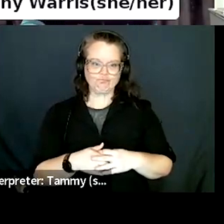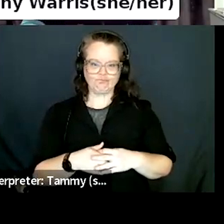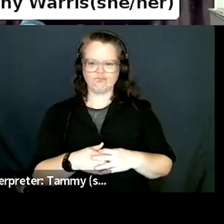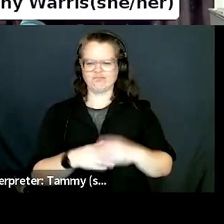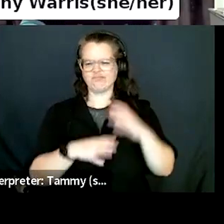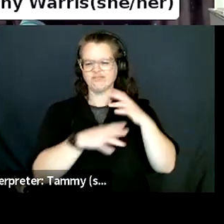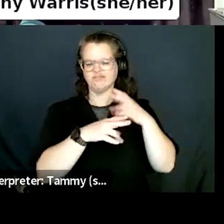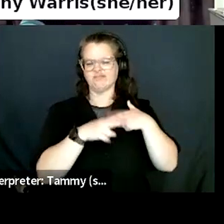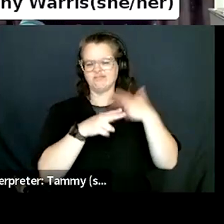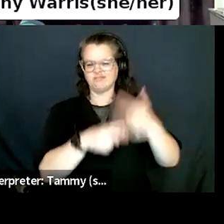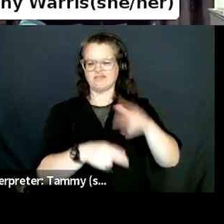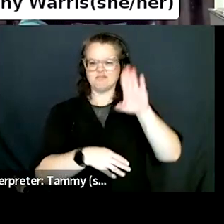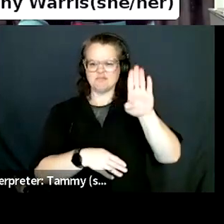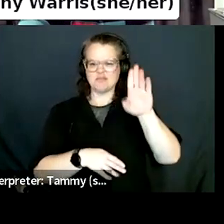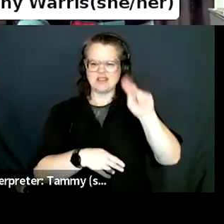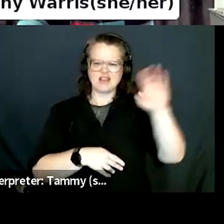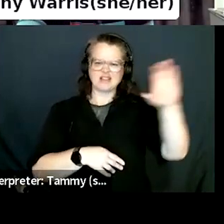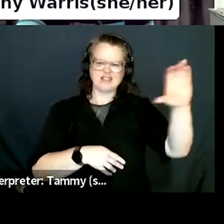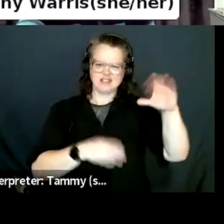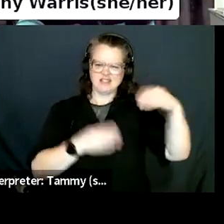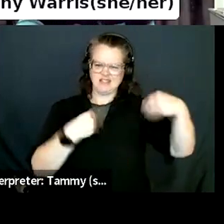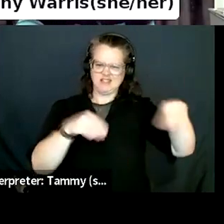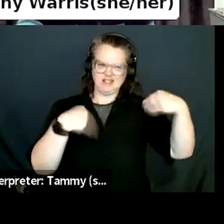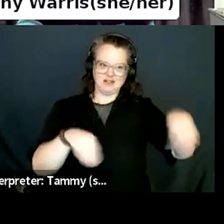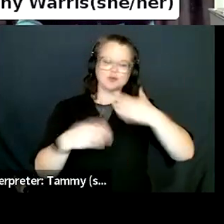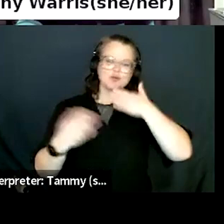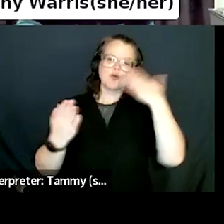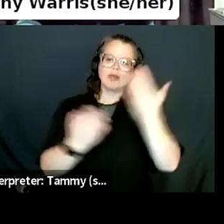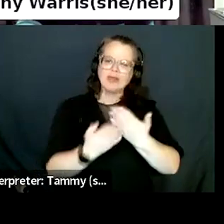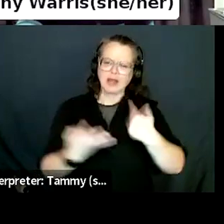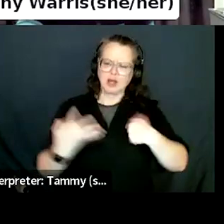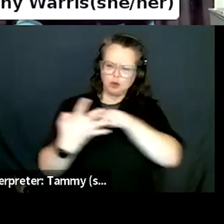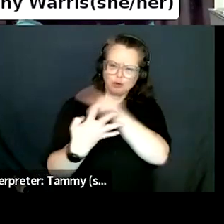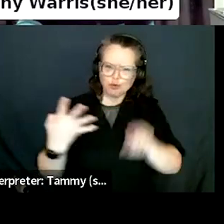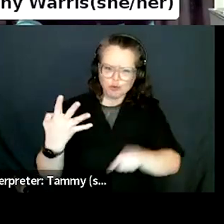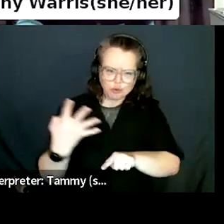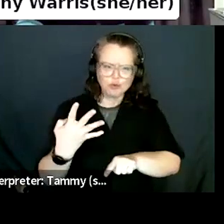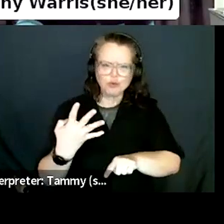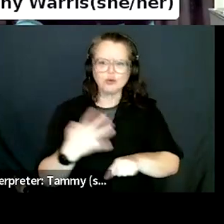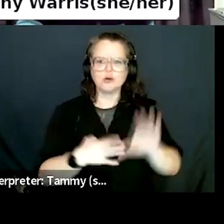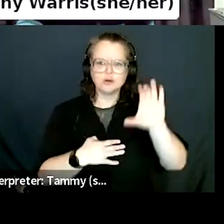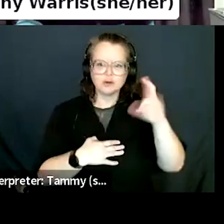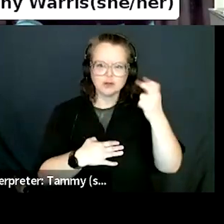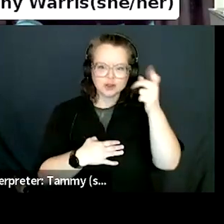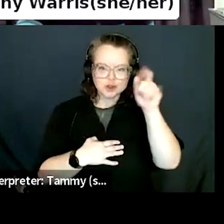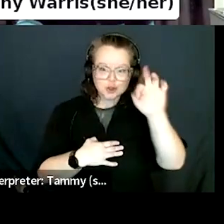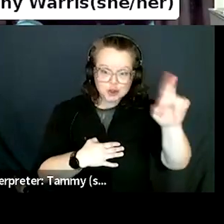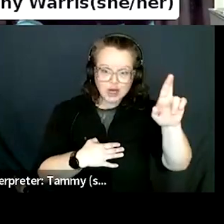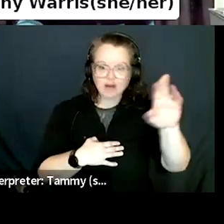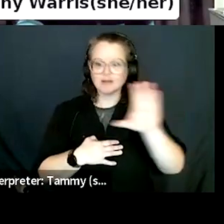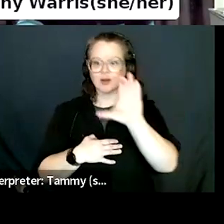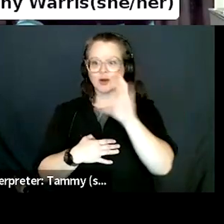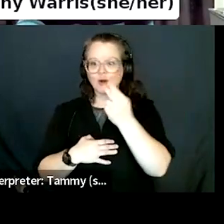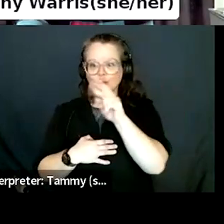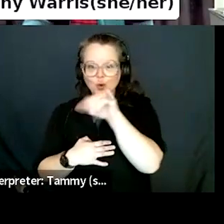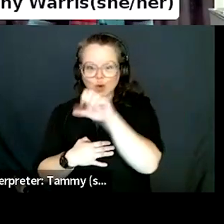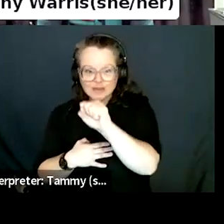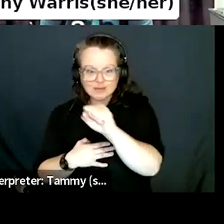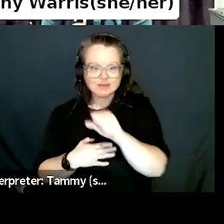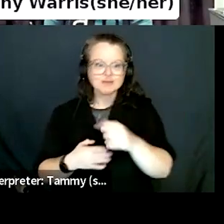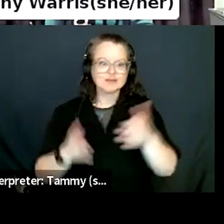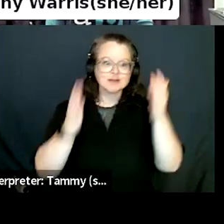I just want to thank you so much, Chris, Nina, Chandler, and Penny for joining us today. Before we go, we'd love